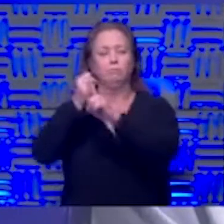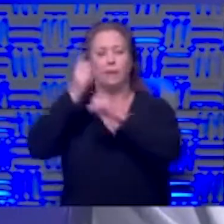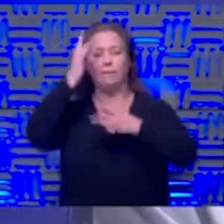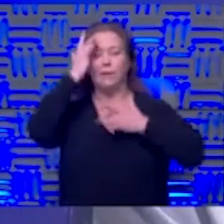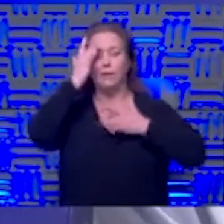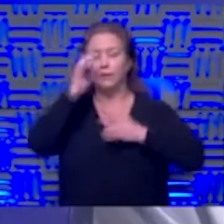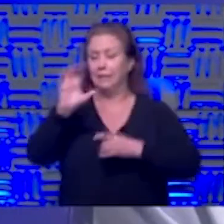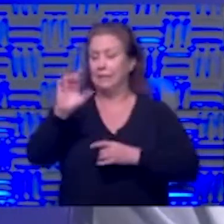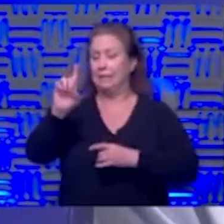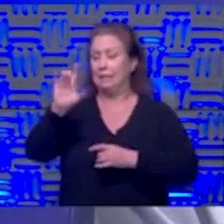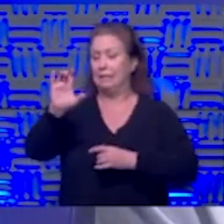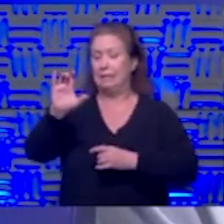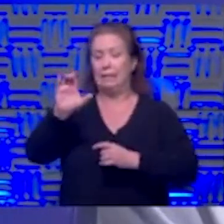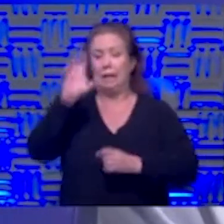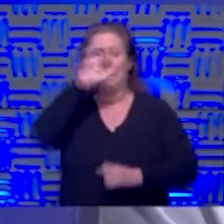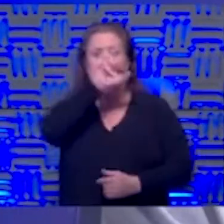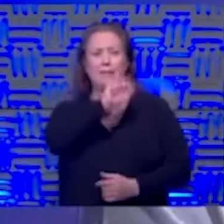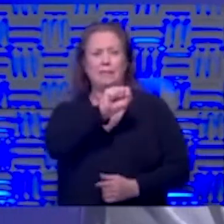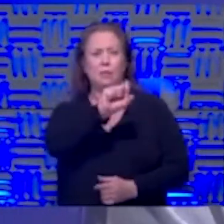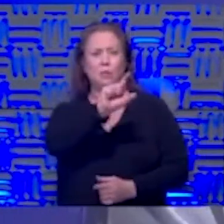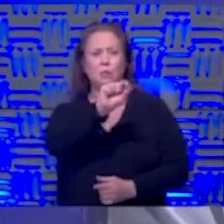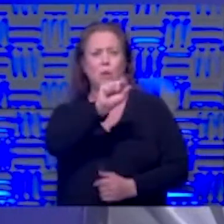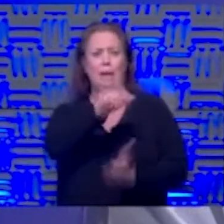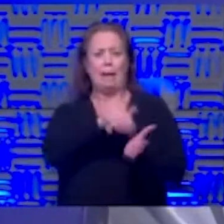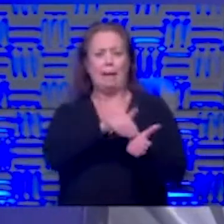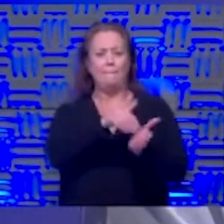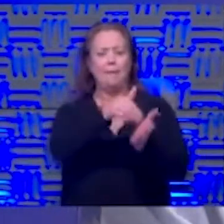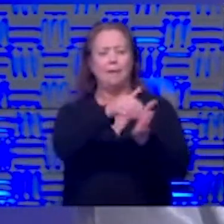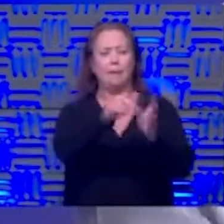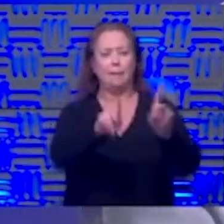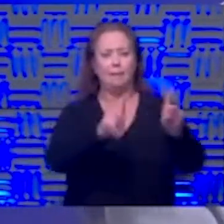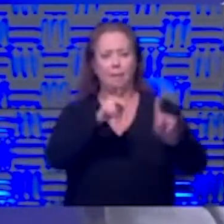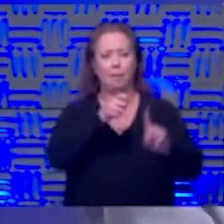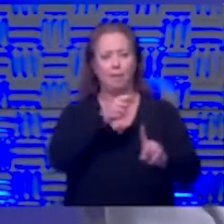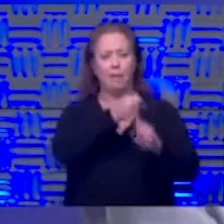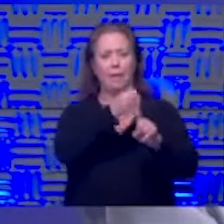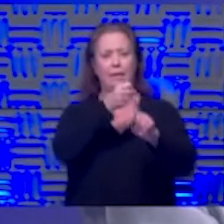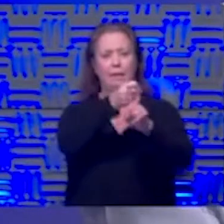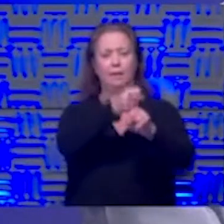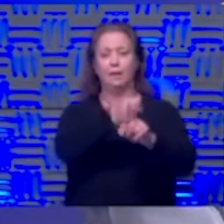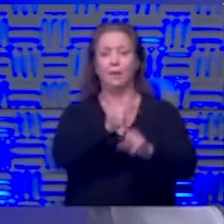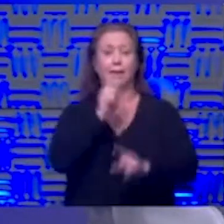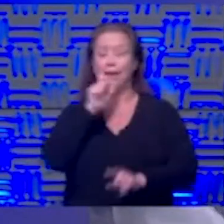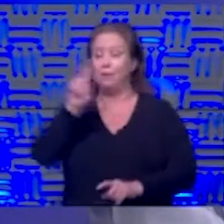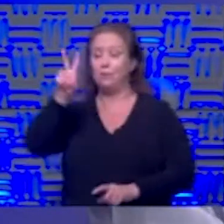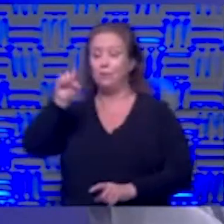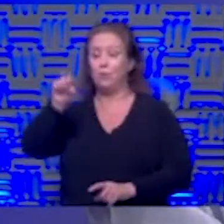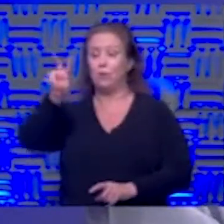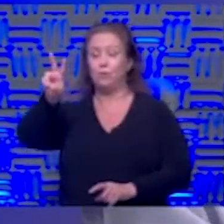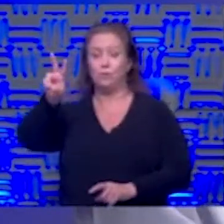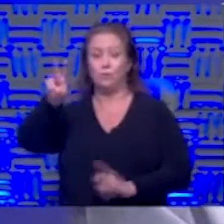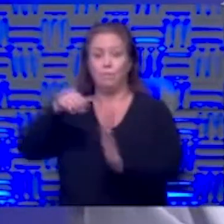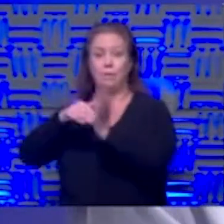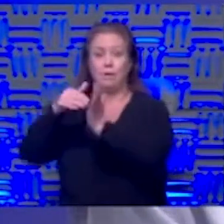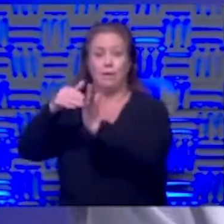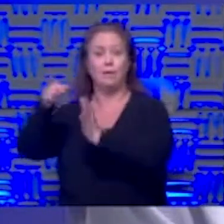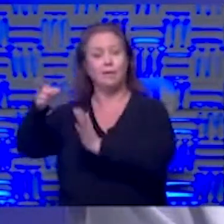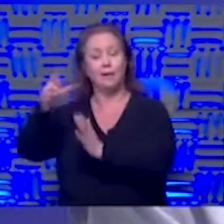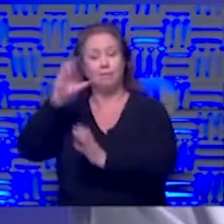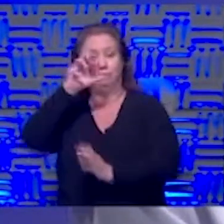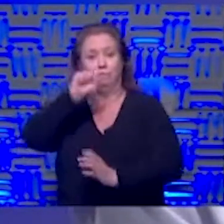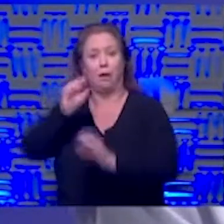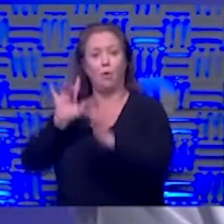the cdc estimates that there's maybe 20 million people that have been infected not the 2.2 million that they have put on their website so